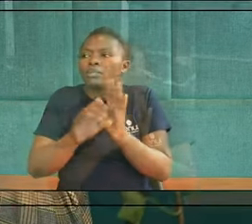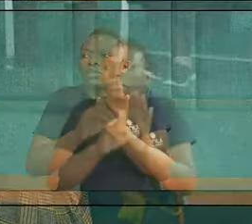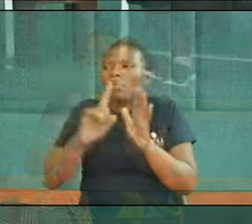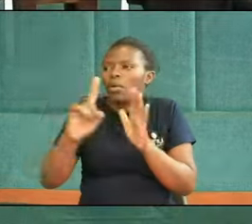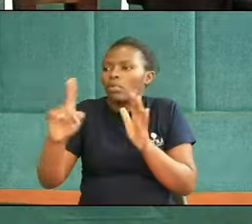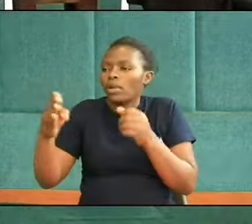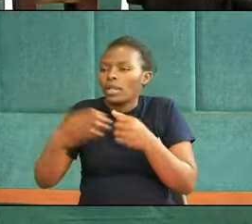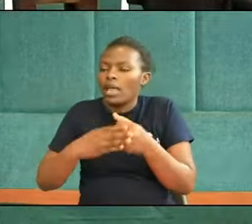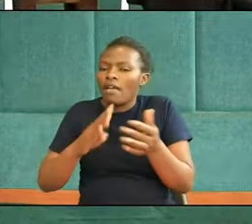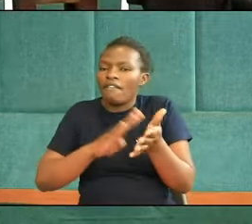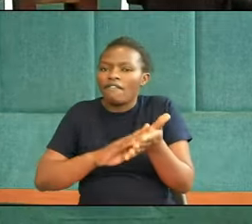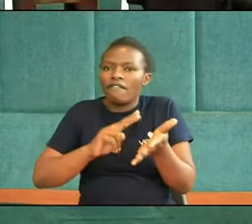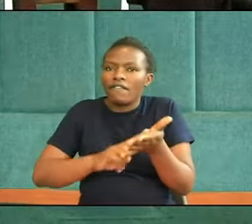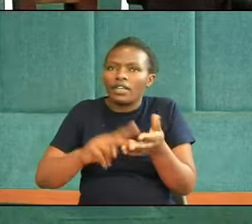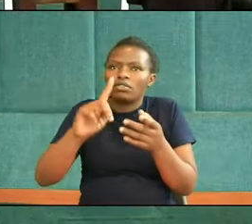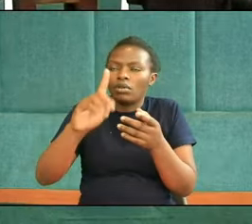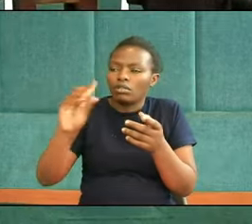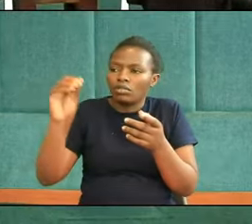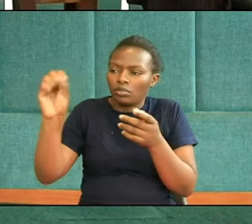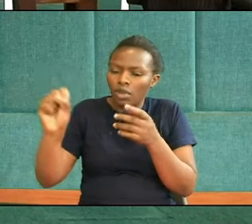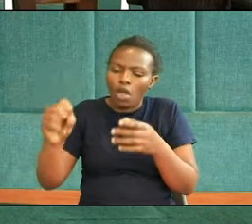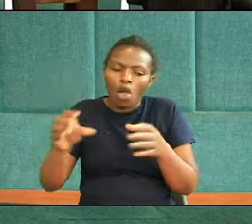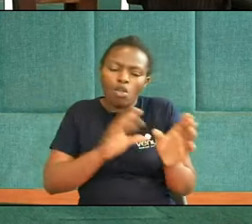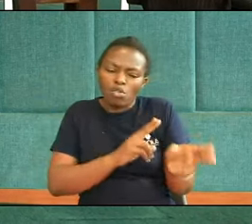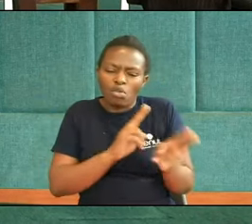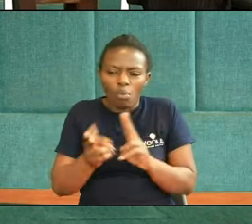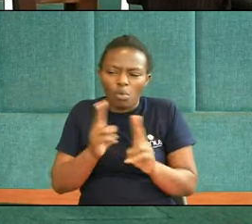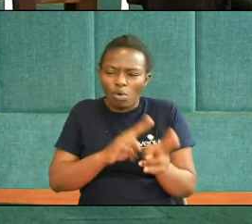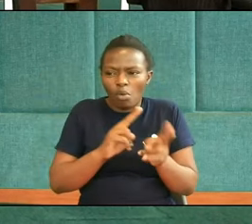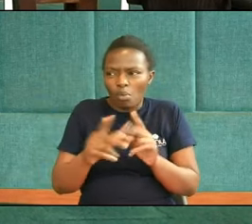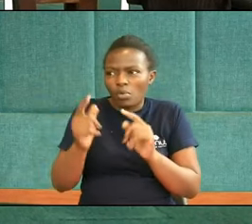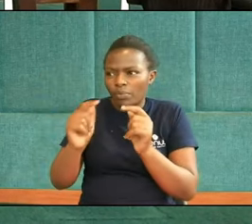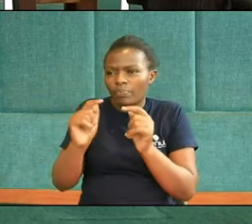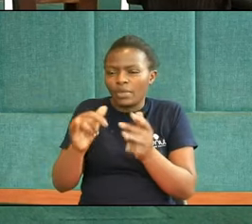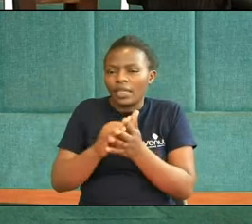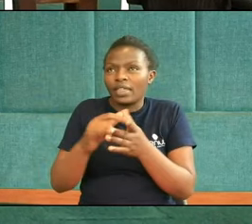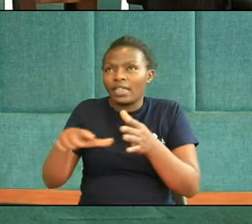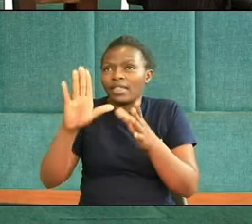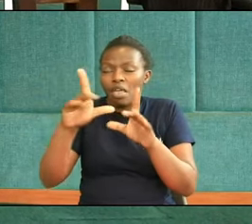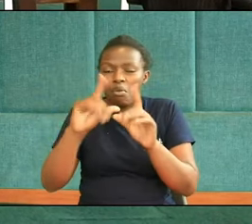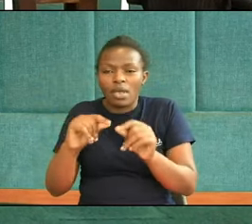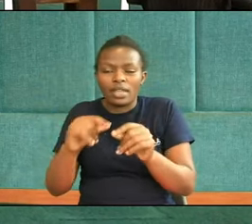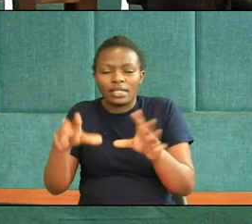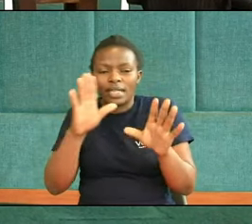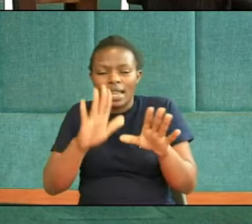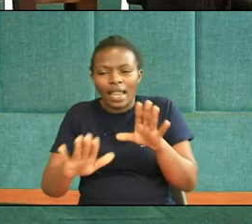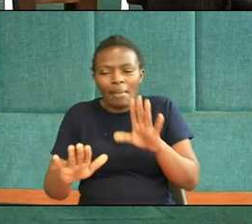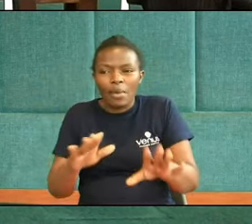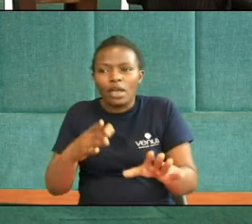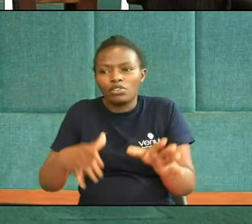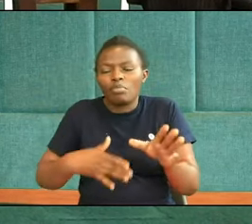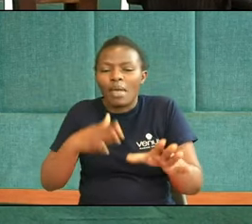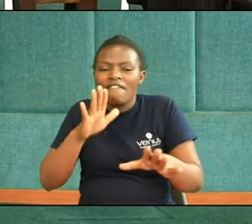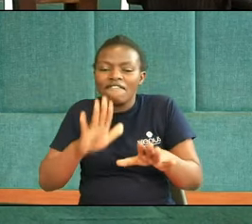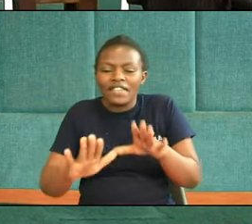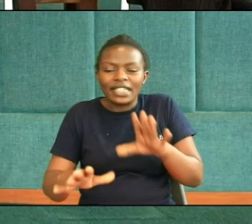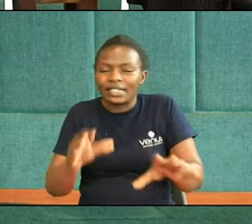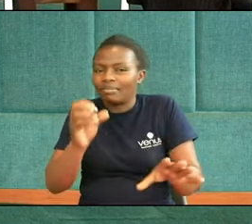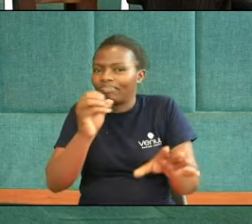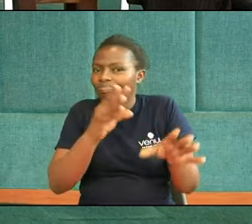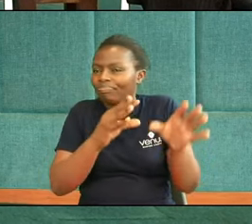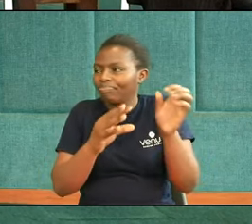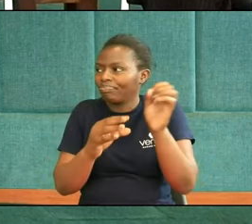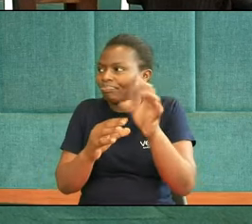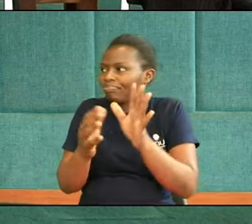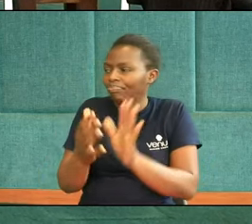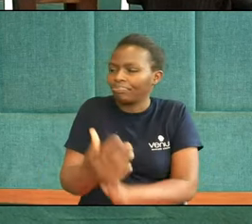119 105 Is a common text The word Is a lamp unto my feet And a light unto my path Amen And one of the strongest Themes of